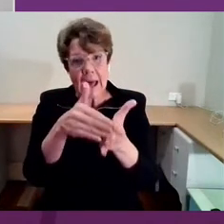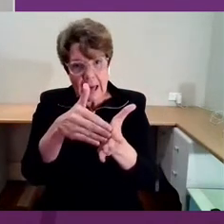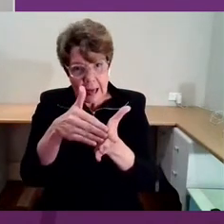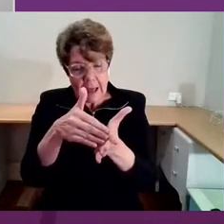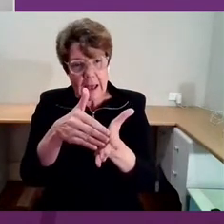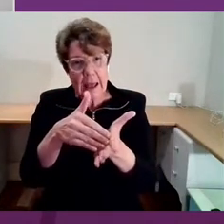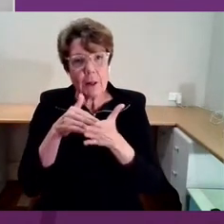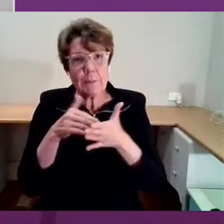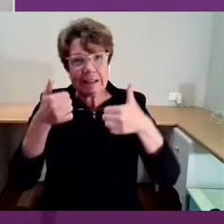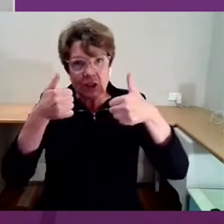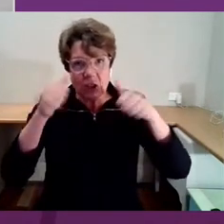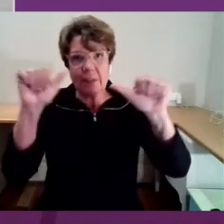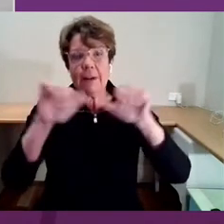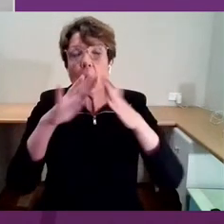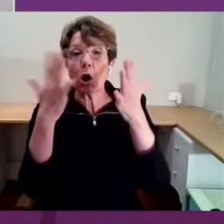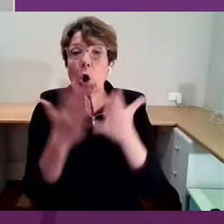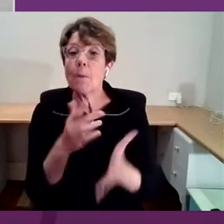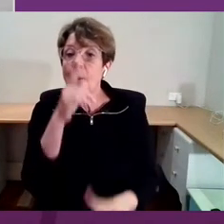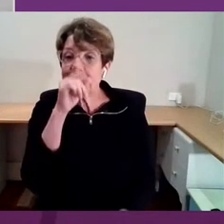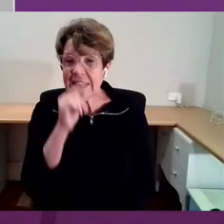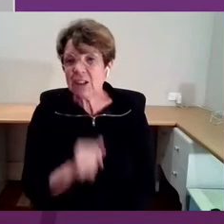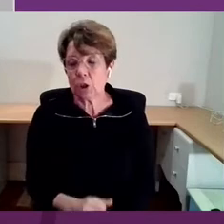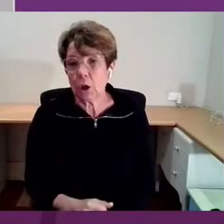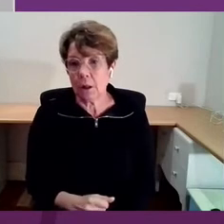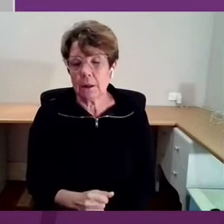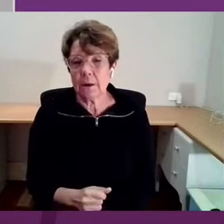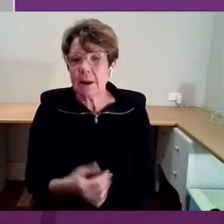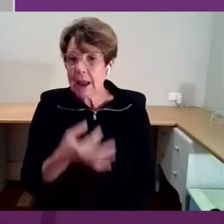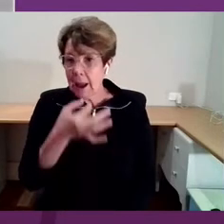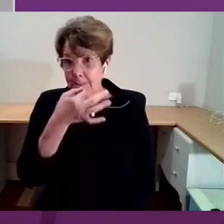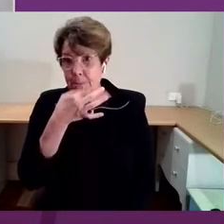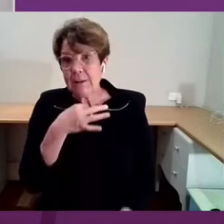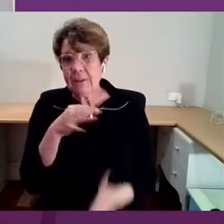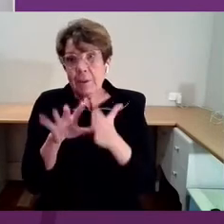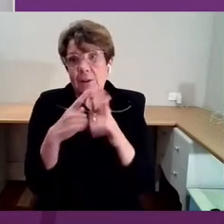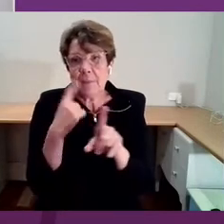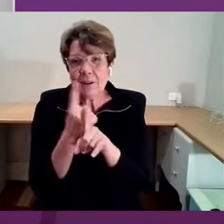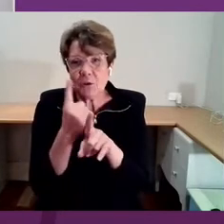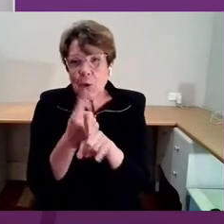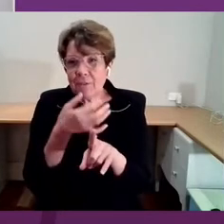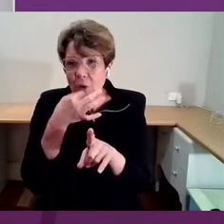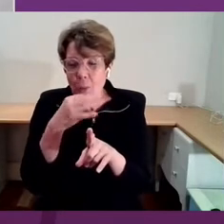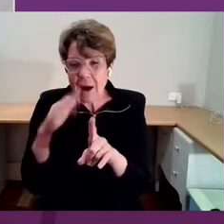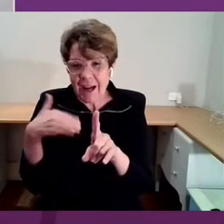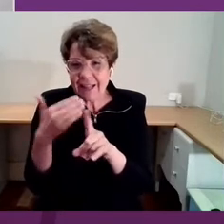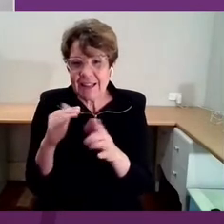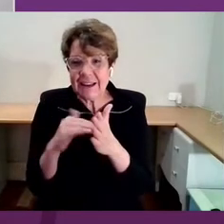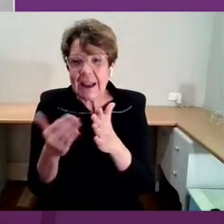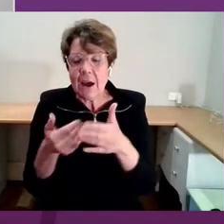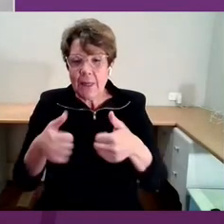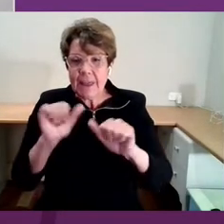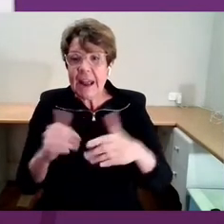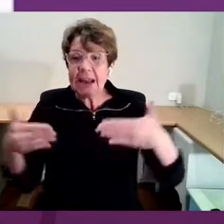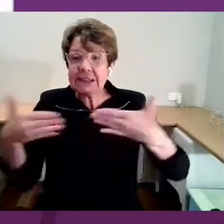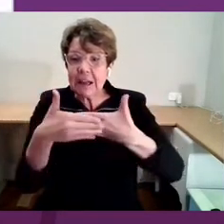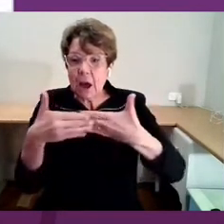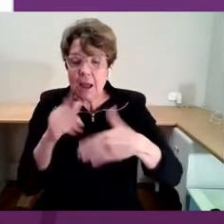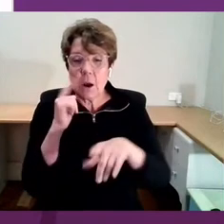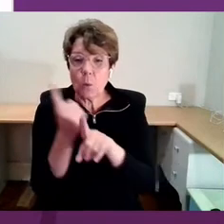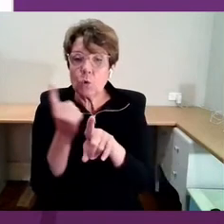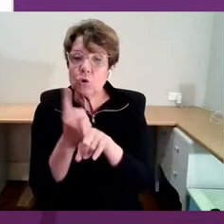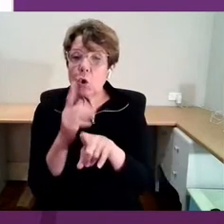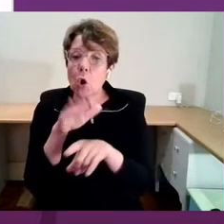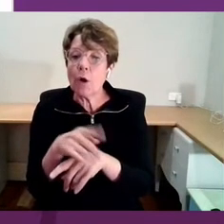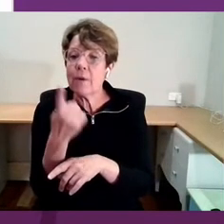Just briefly, as I know I've taken up some time now, and I'll just go to the next slide. I'll touch on a point that